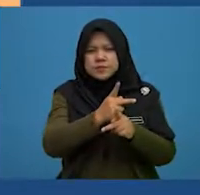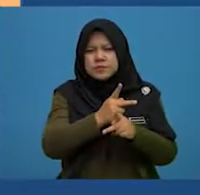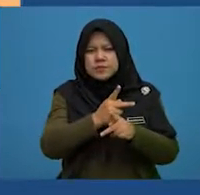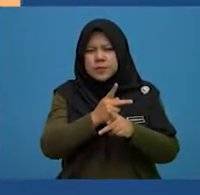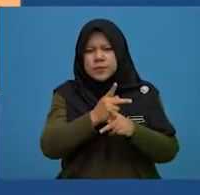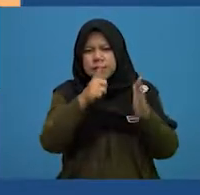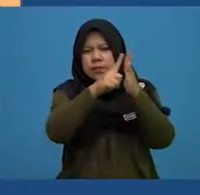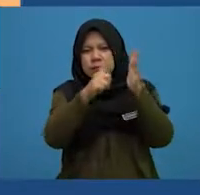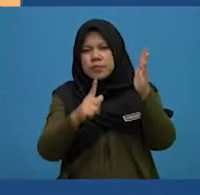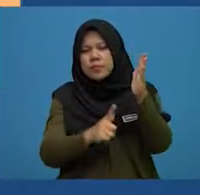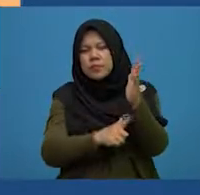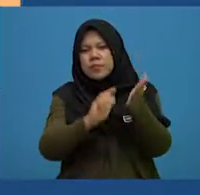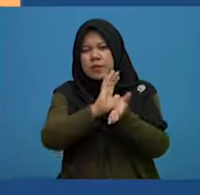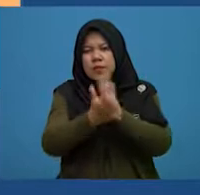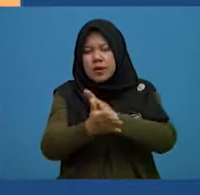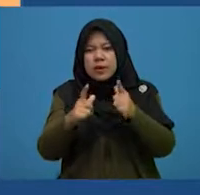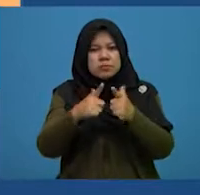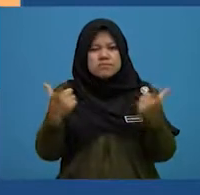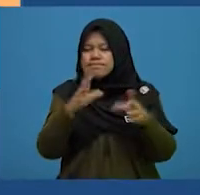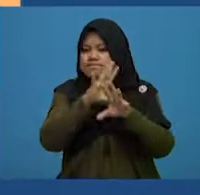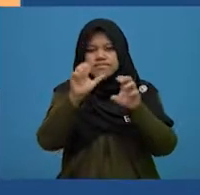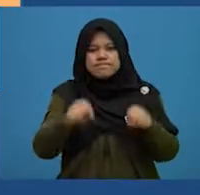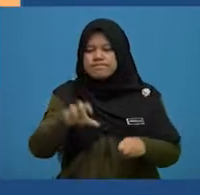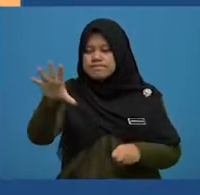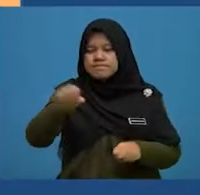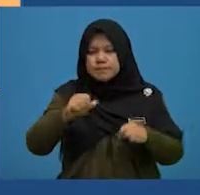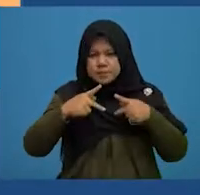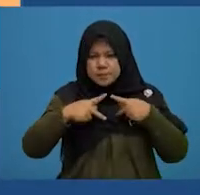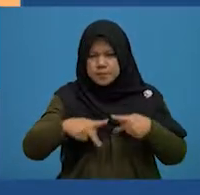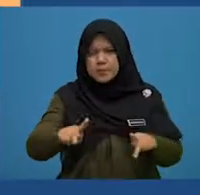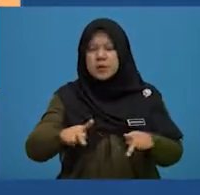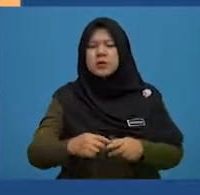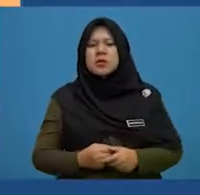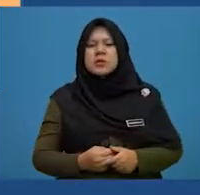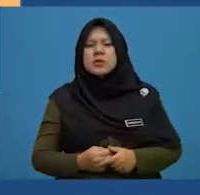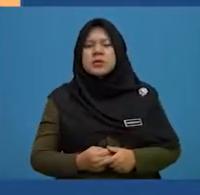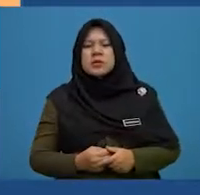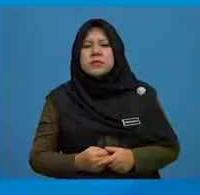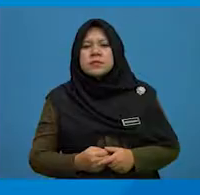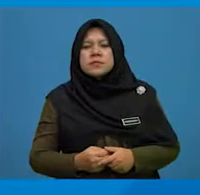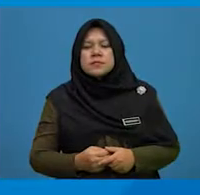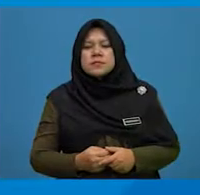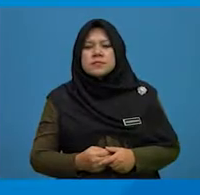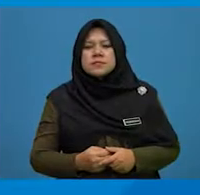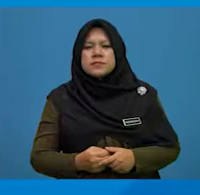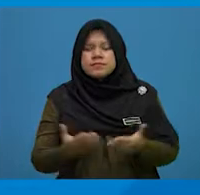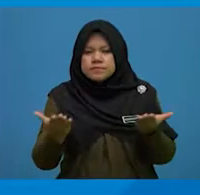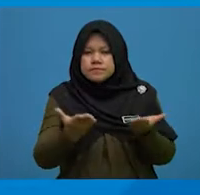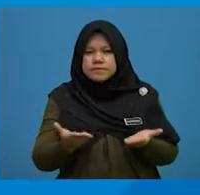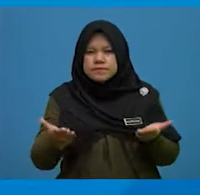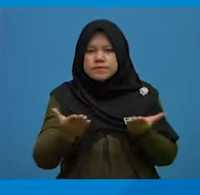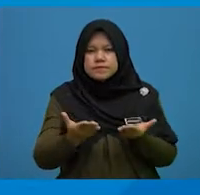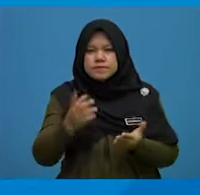certain laws So that others cannot take advantage of them. Here,